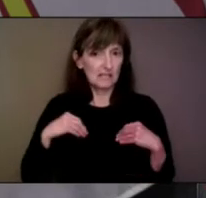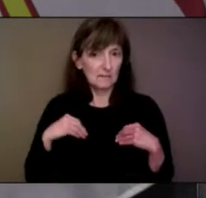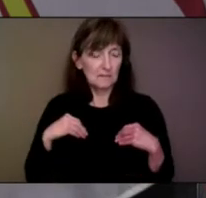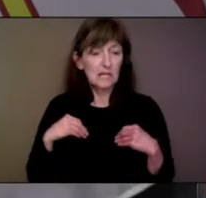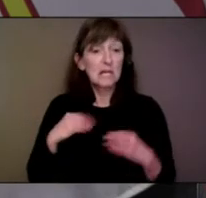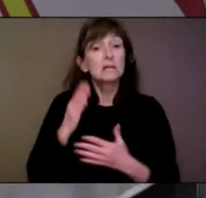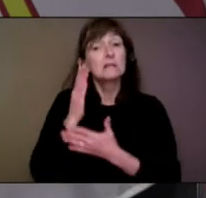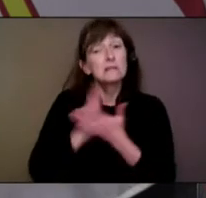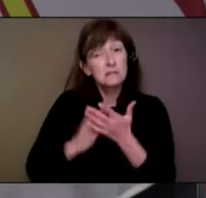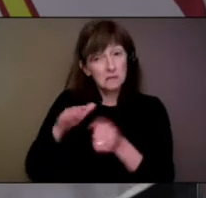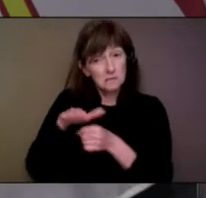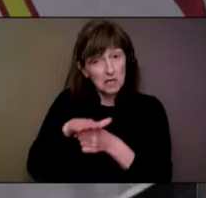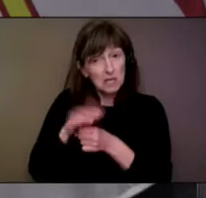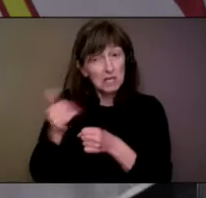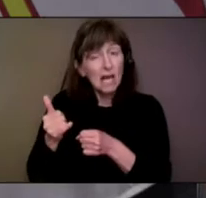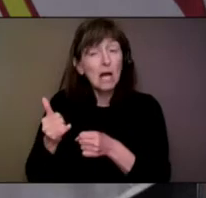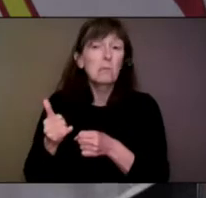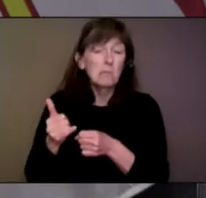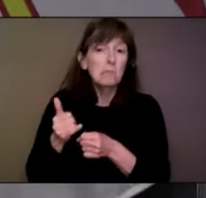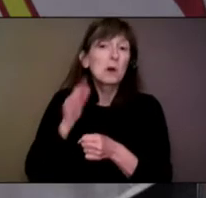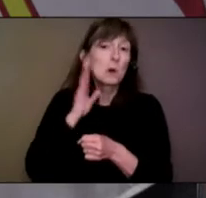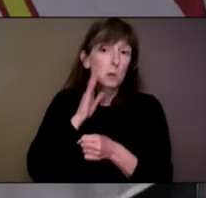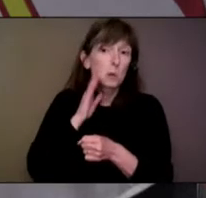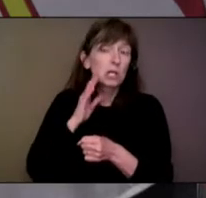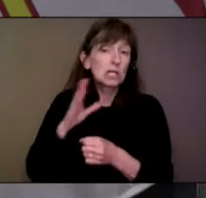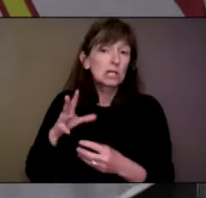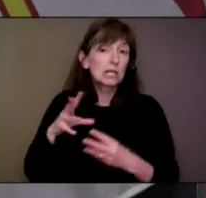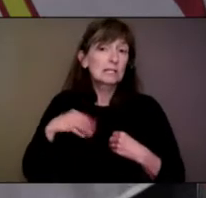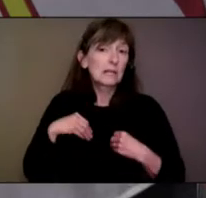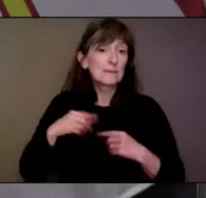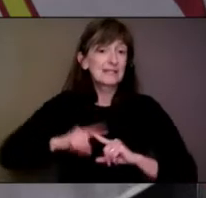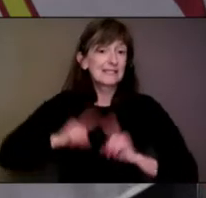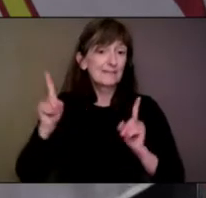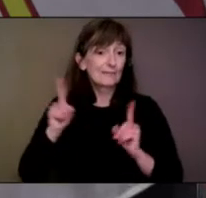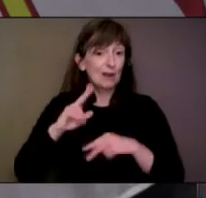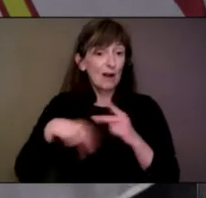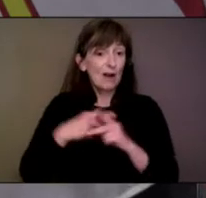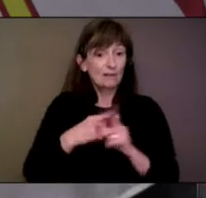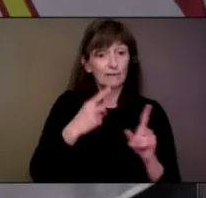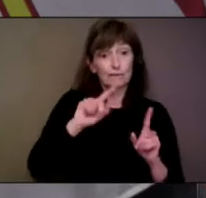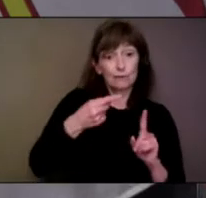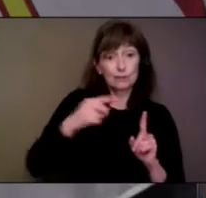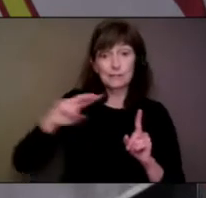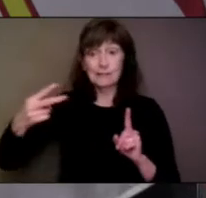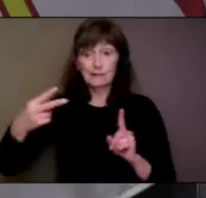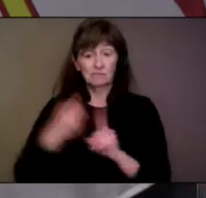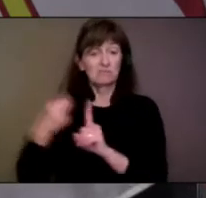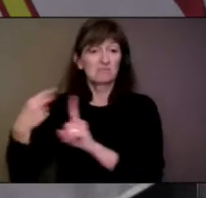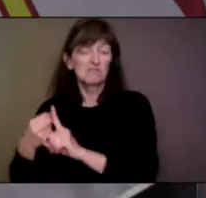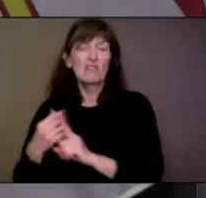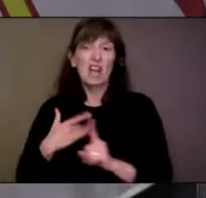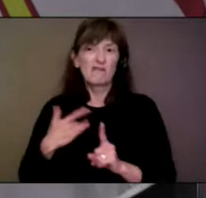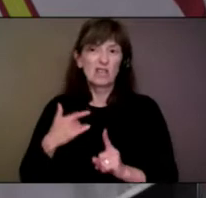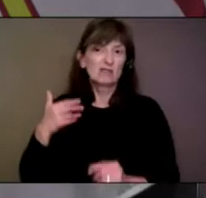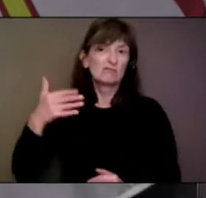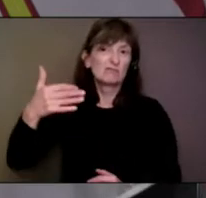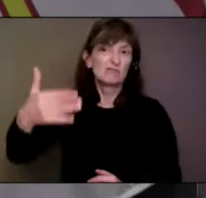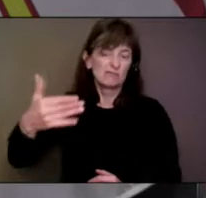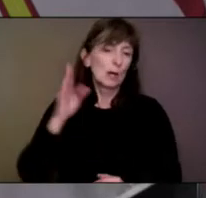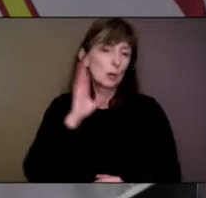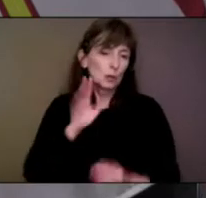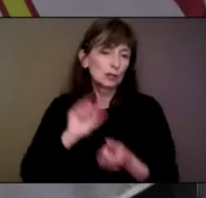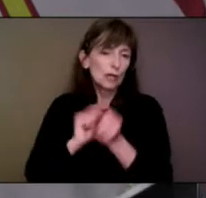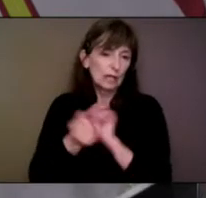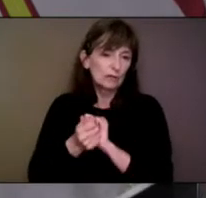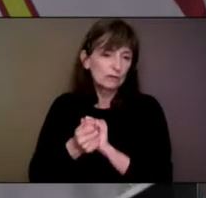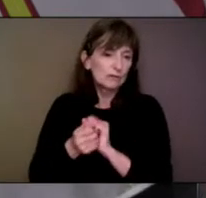looking at accepting mixed vaccine schedules, and I expect that as time goes on that more and more will, and as we get some